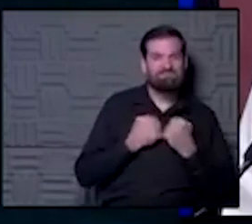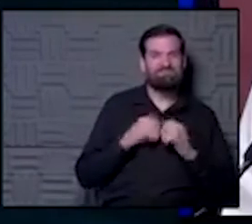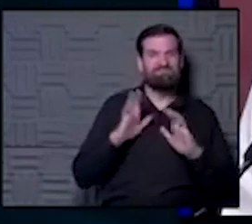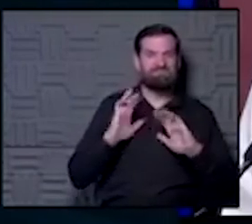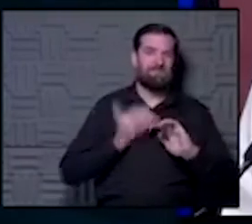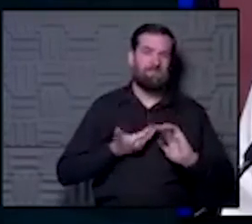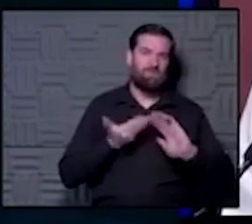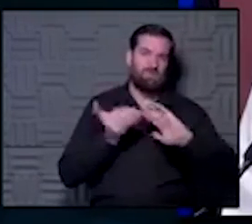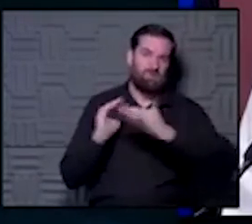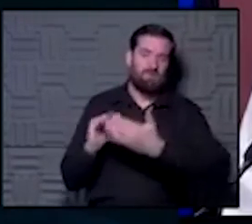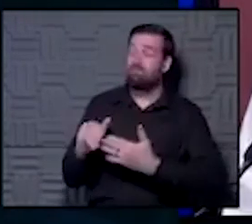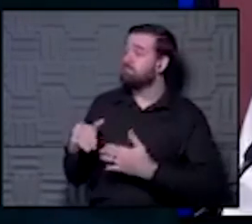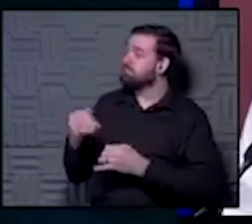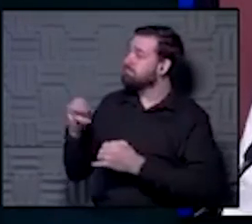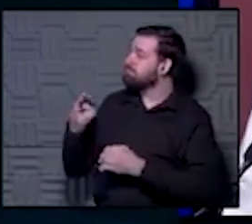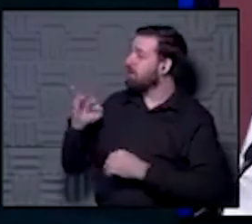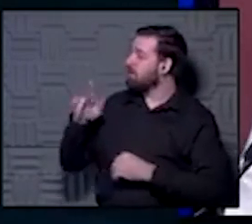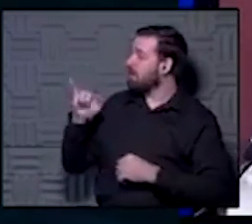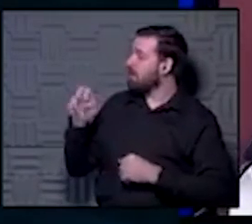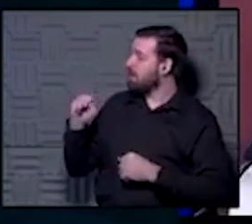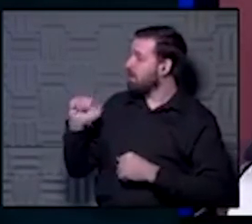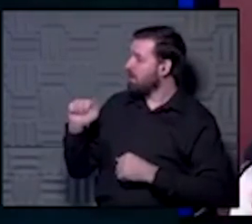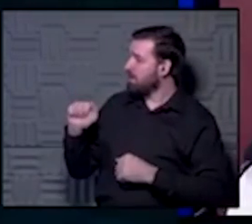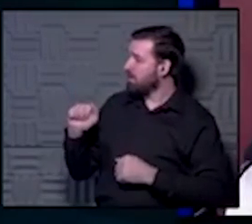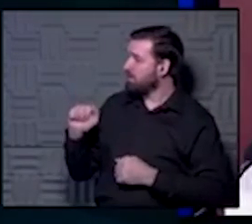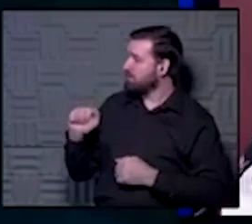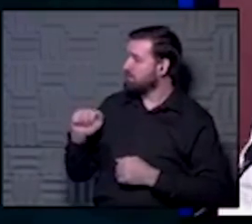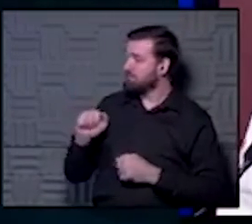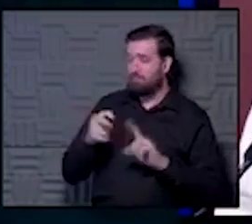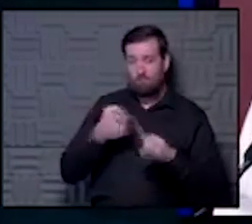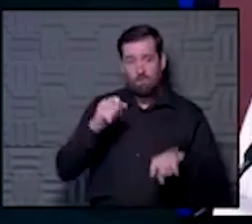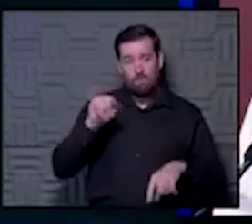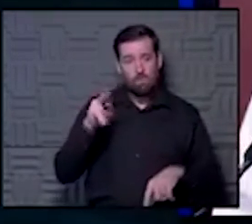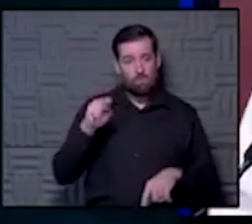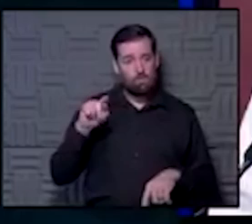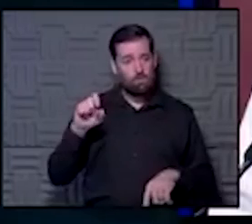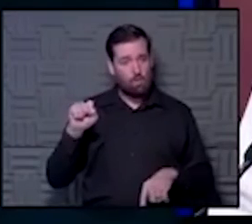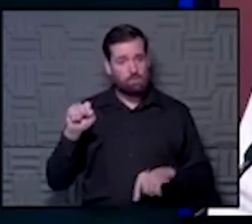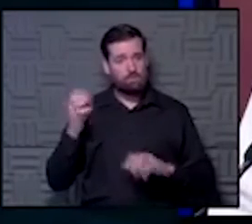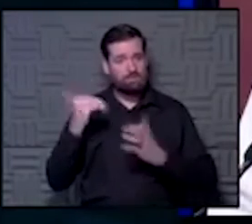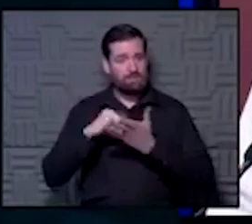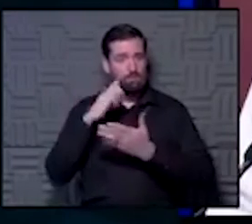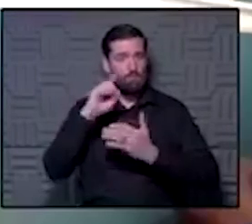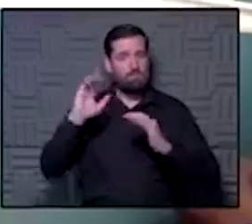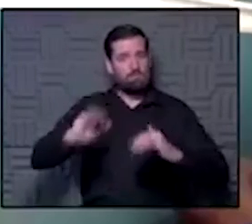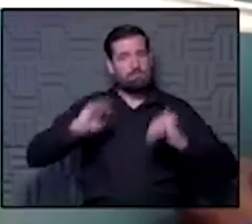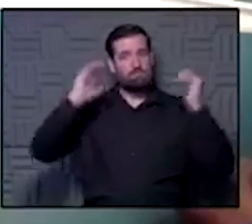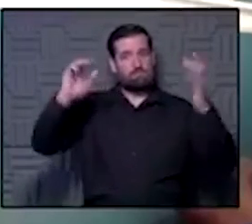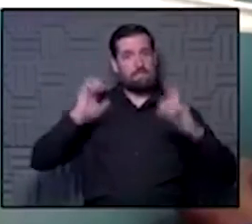Thank you. Mariana, final thoughts from you are from the Juntos Center for Advanced Latino Health here at KUMED.